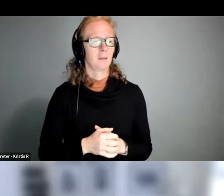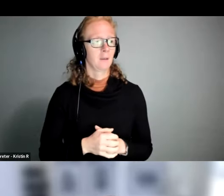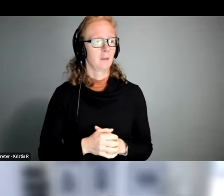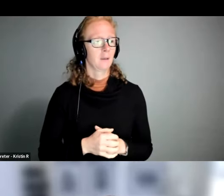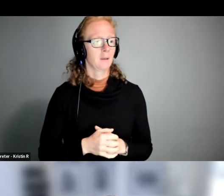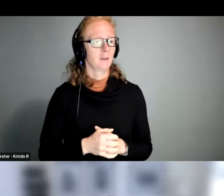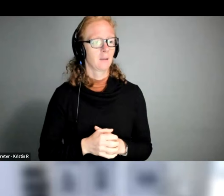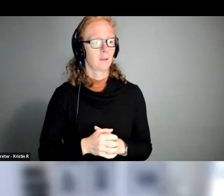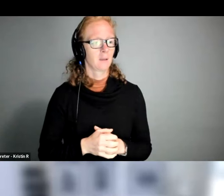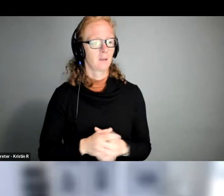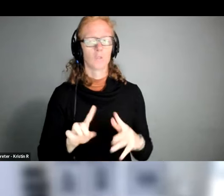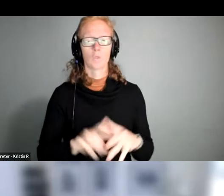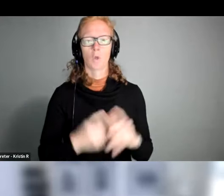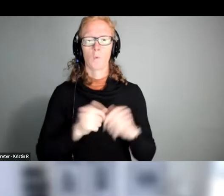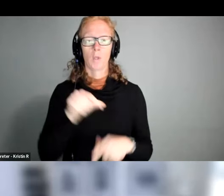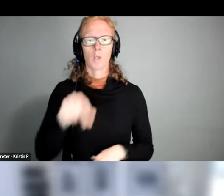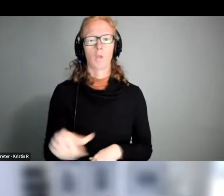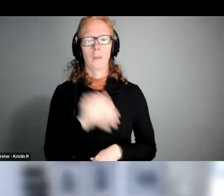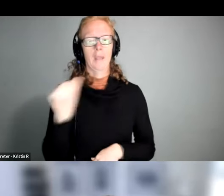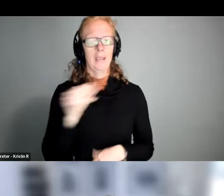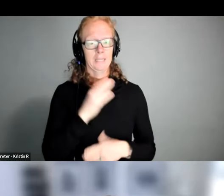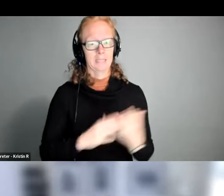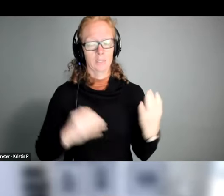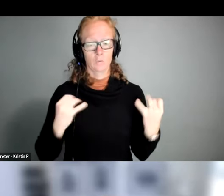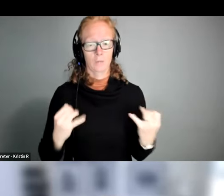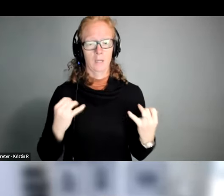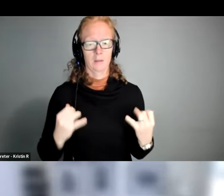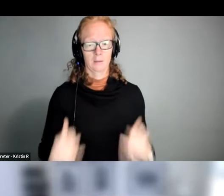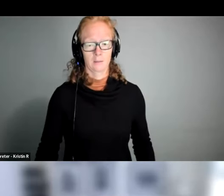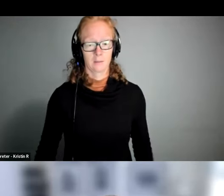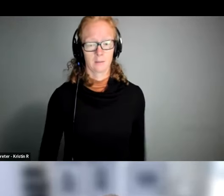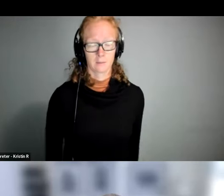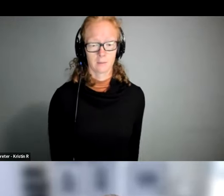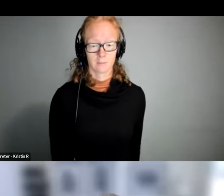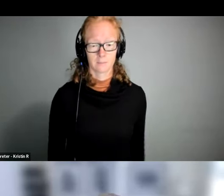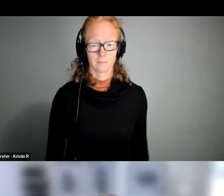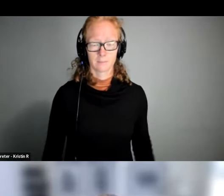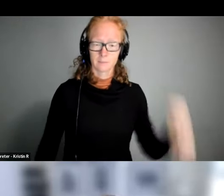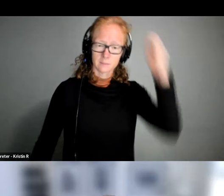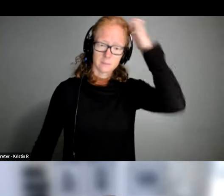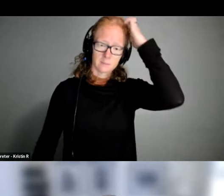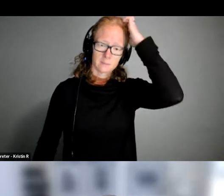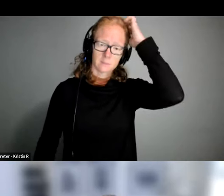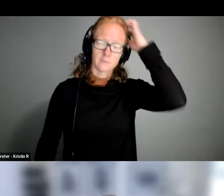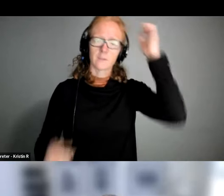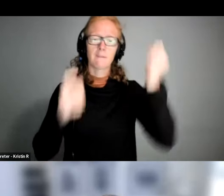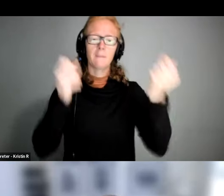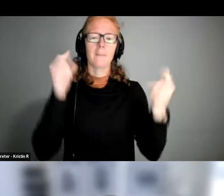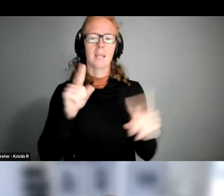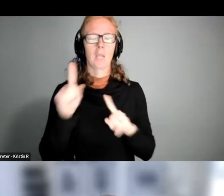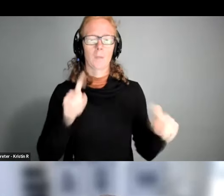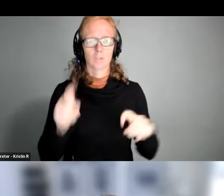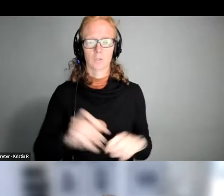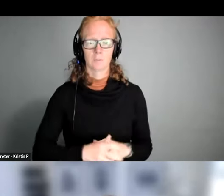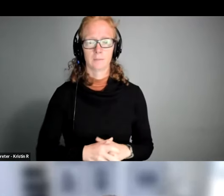be starting out with the q a section i just want people to let to know that we got many questions before